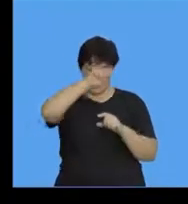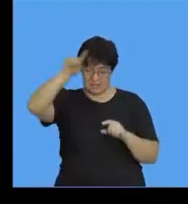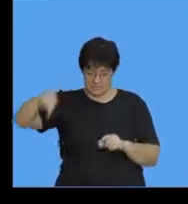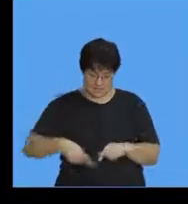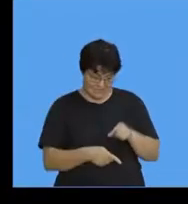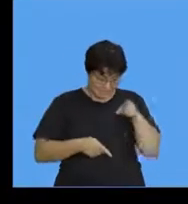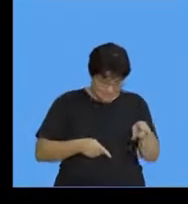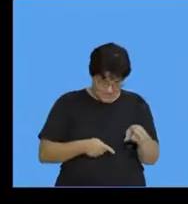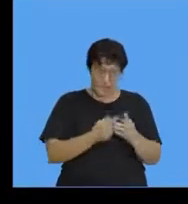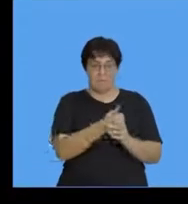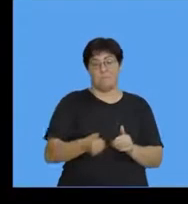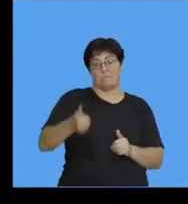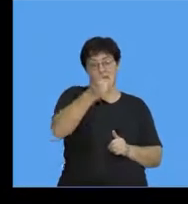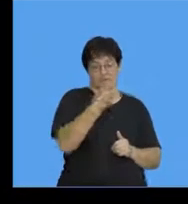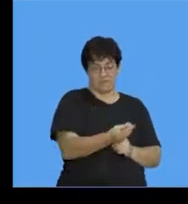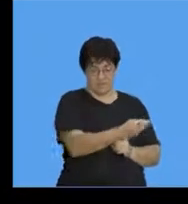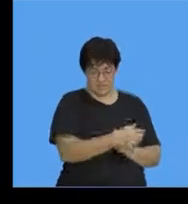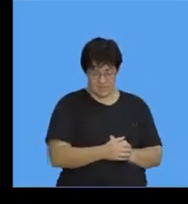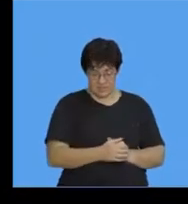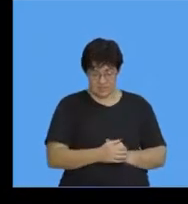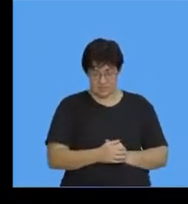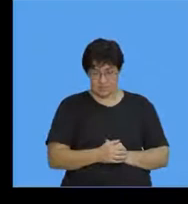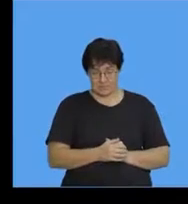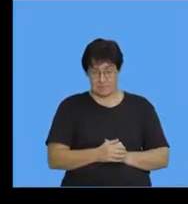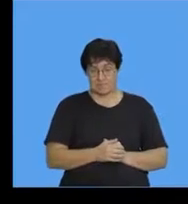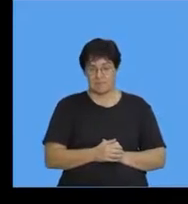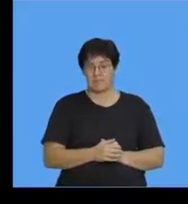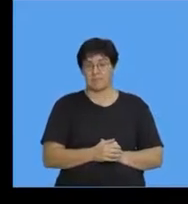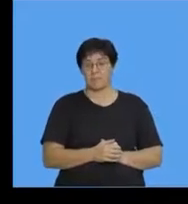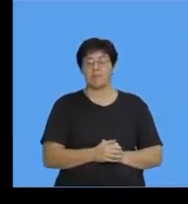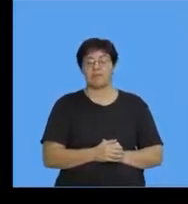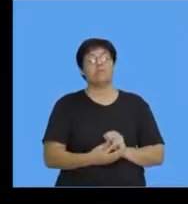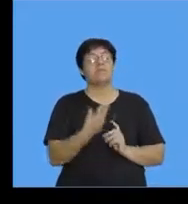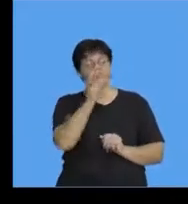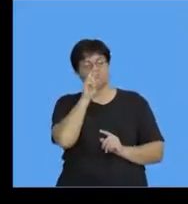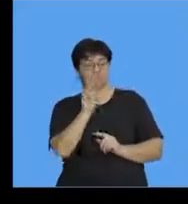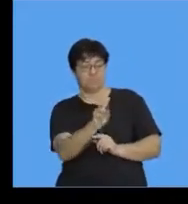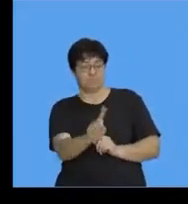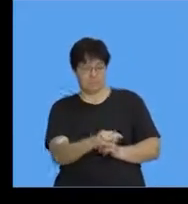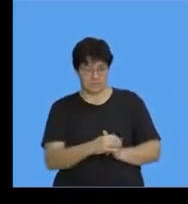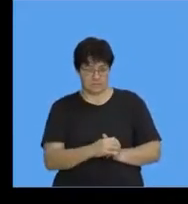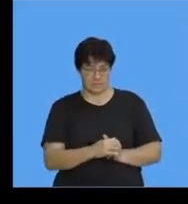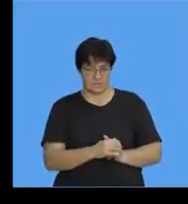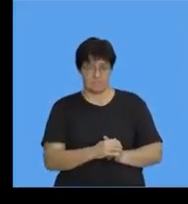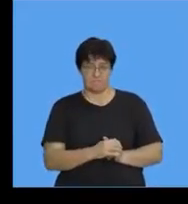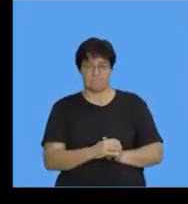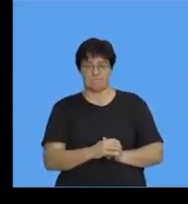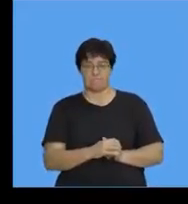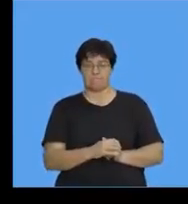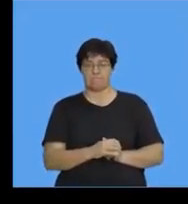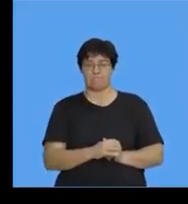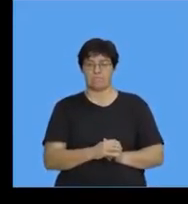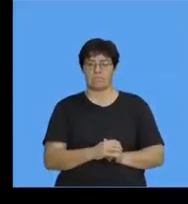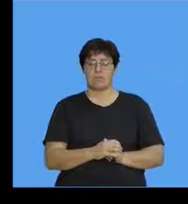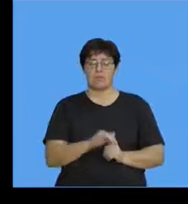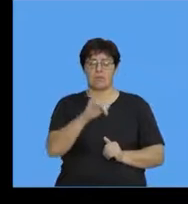generation so let's have a look what do I mean by that okay I want you to have a look at this when I talk about